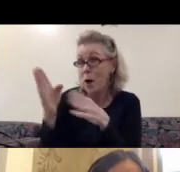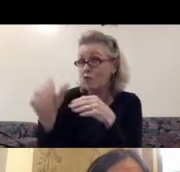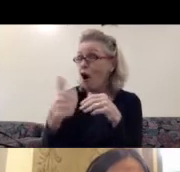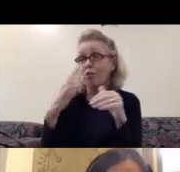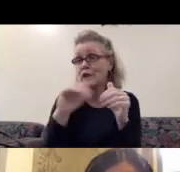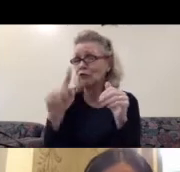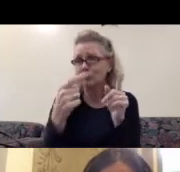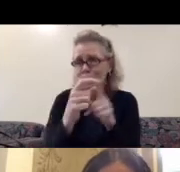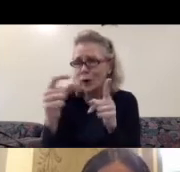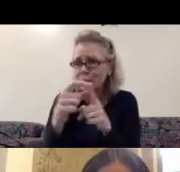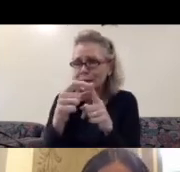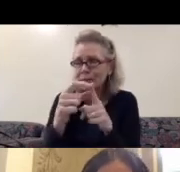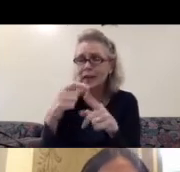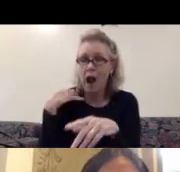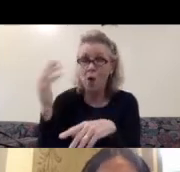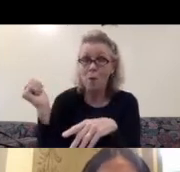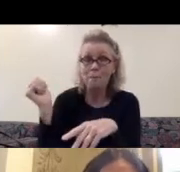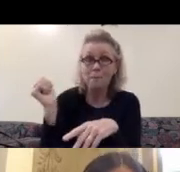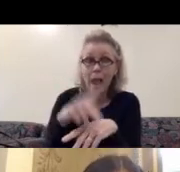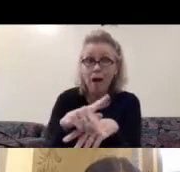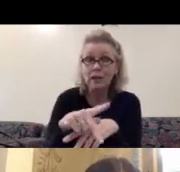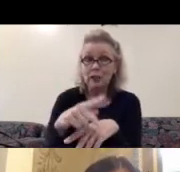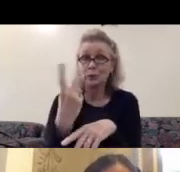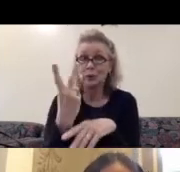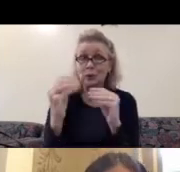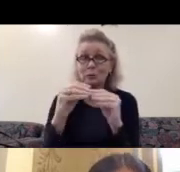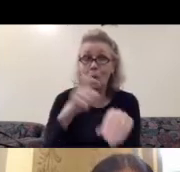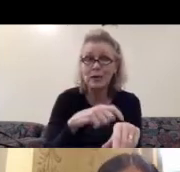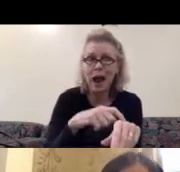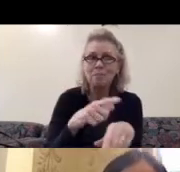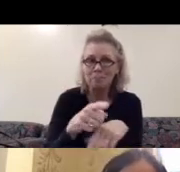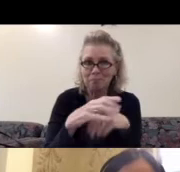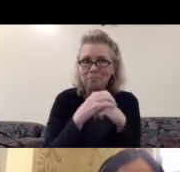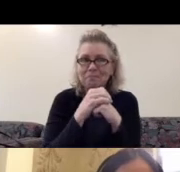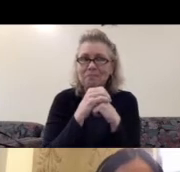I returned to Lasnia two more times. Next one, please.